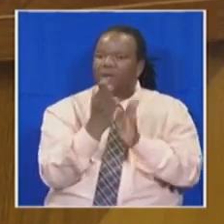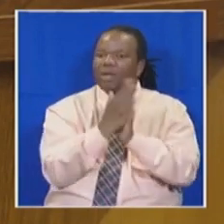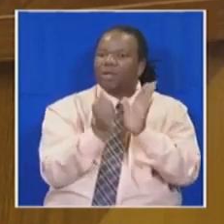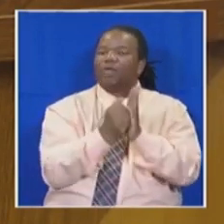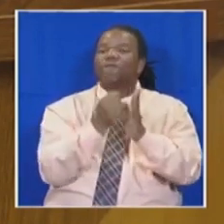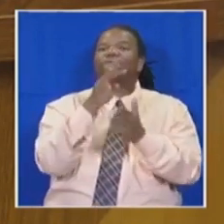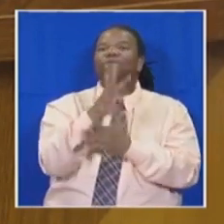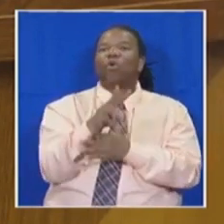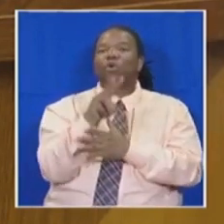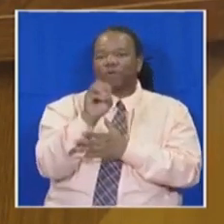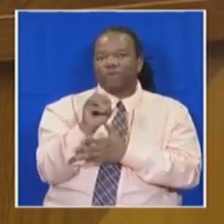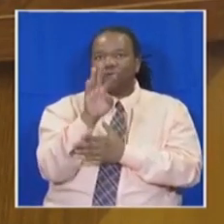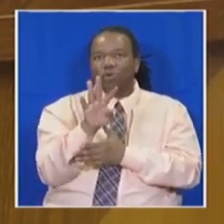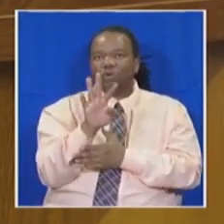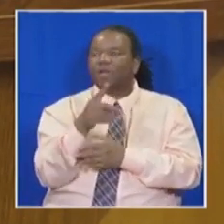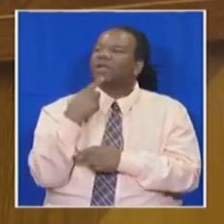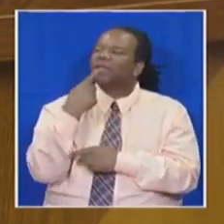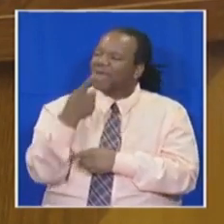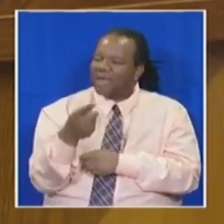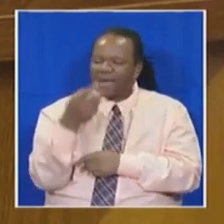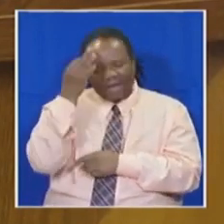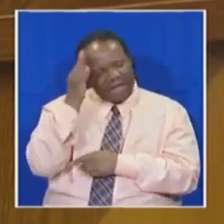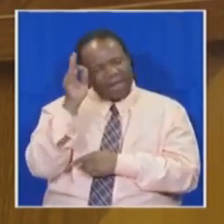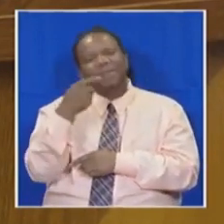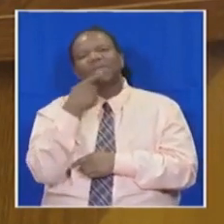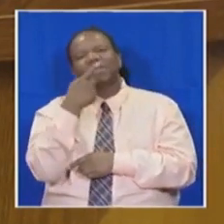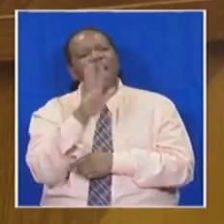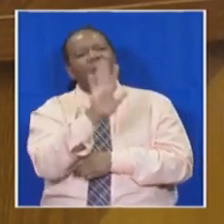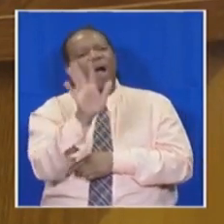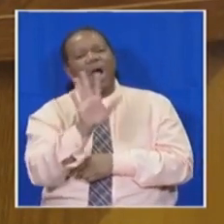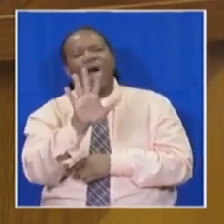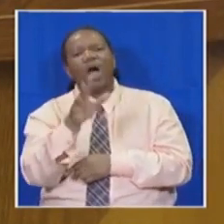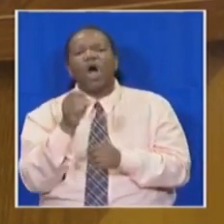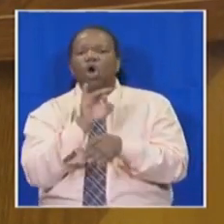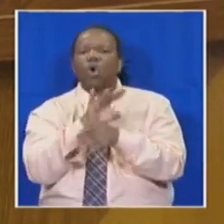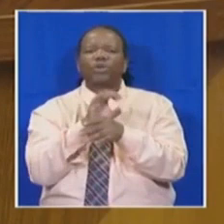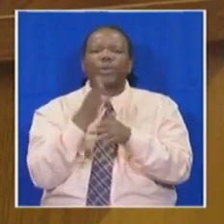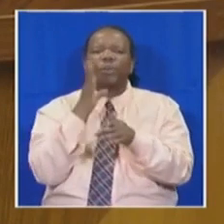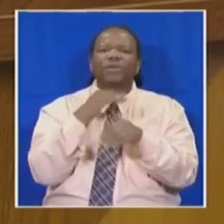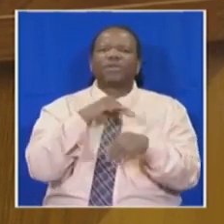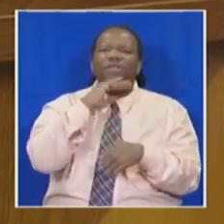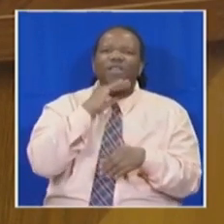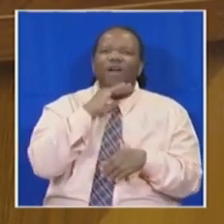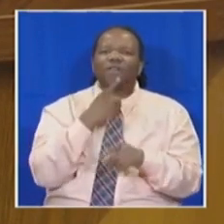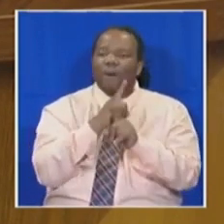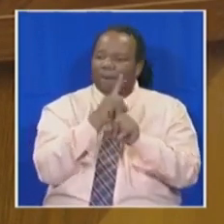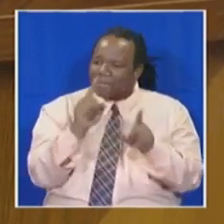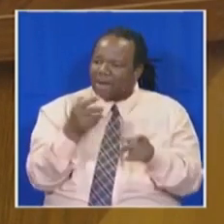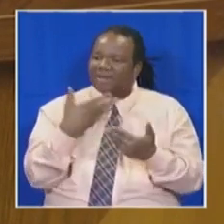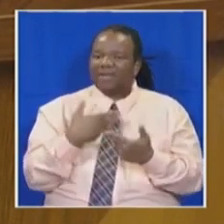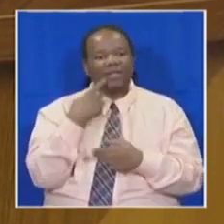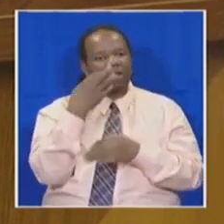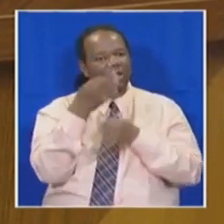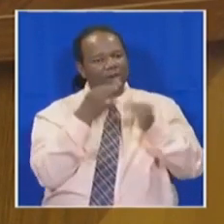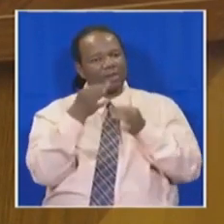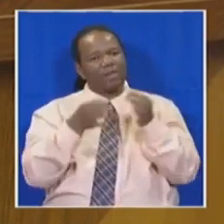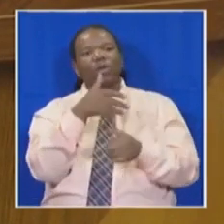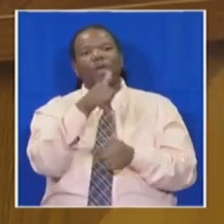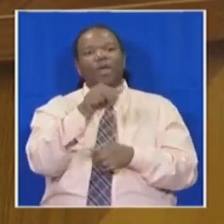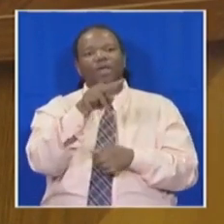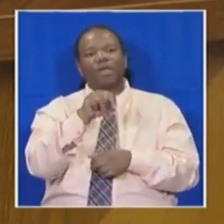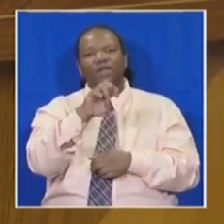invalid by the Constitutional Court due to lack of proper consultation, as Mr. Zuma said in his address to the extended ANC caucus in this House.